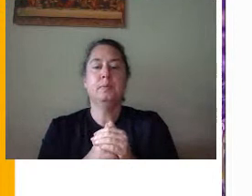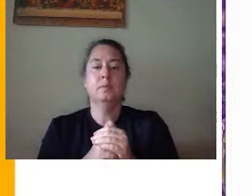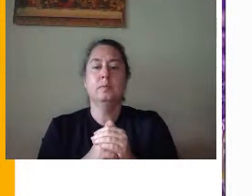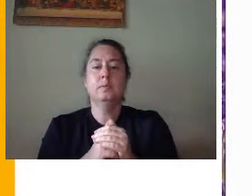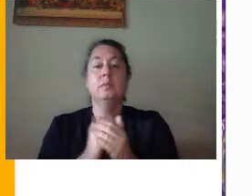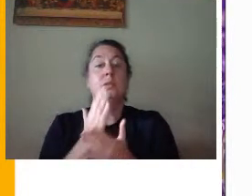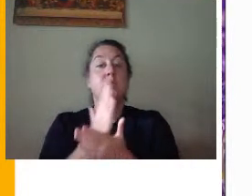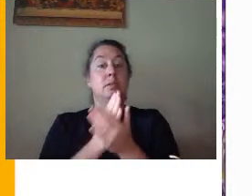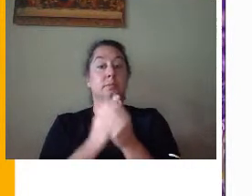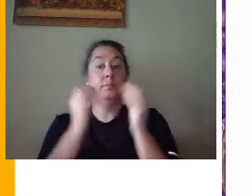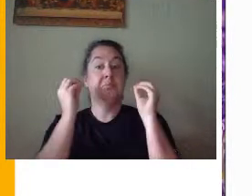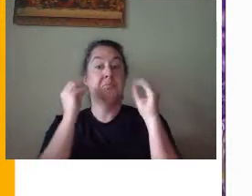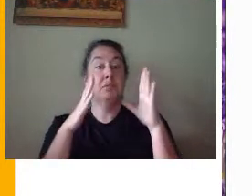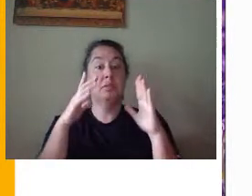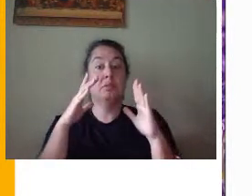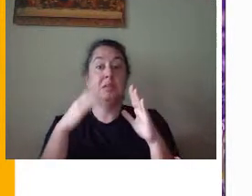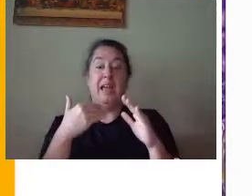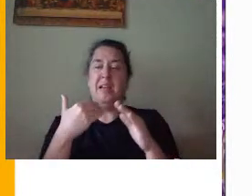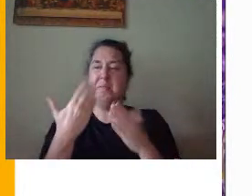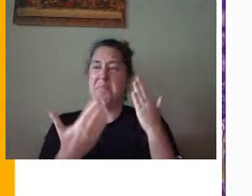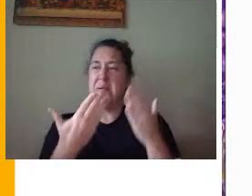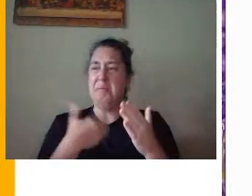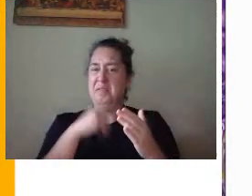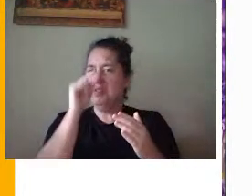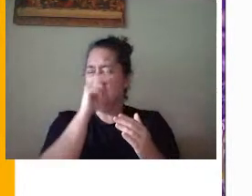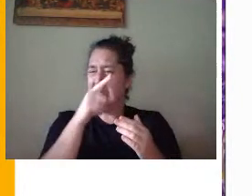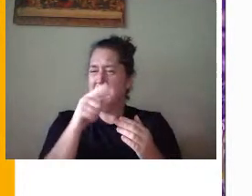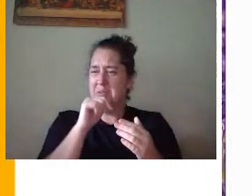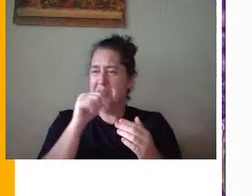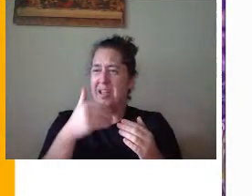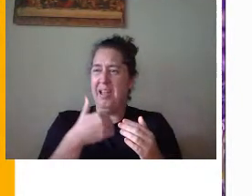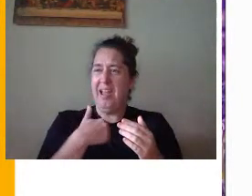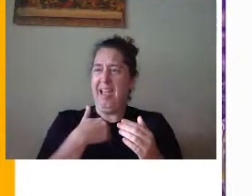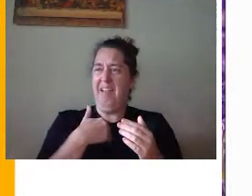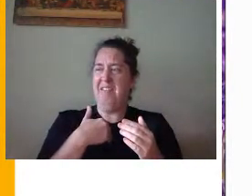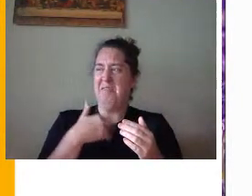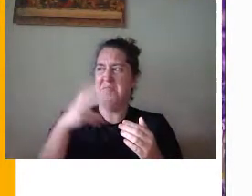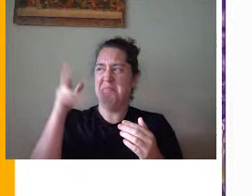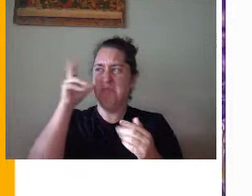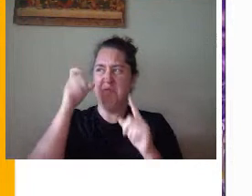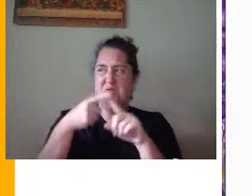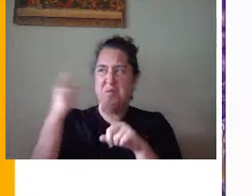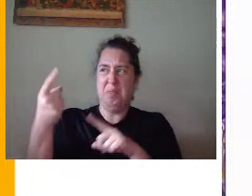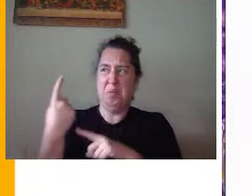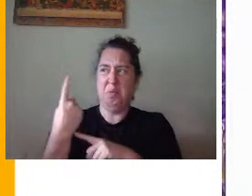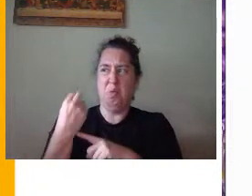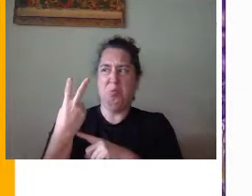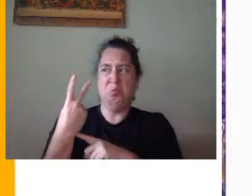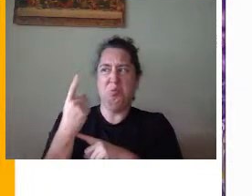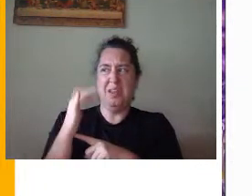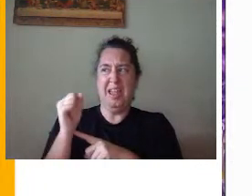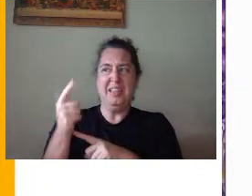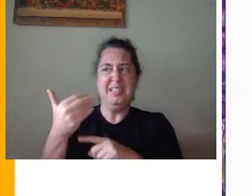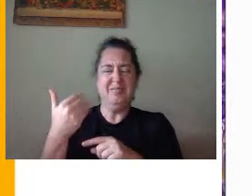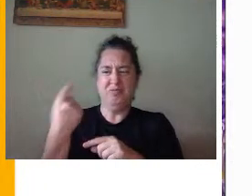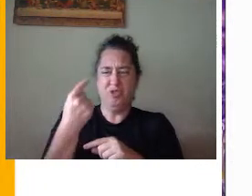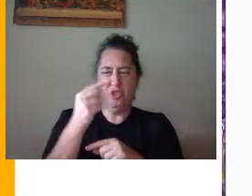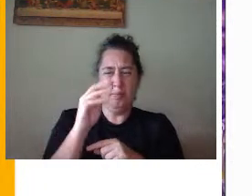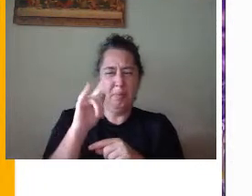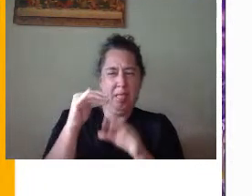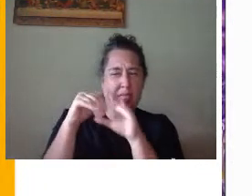Some teachers, even though they have Gmail, if you don't hear from them in a day or two, I would definitely suggest trying that other email. I think that would help.